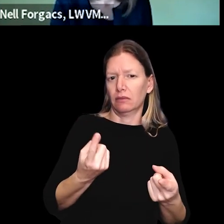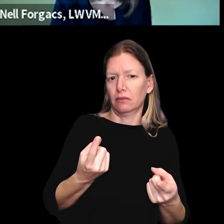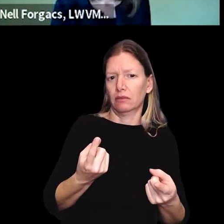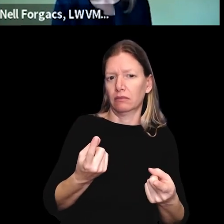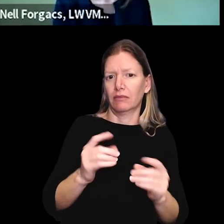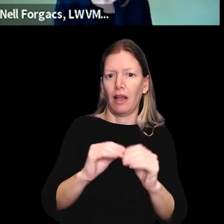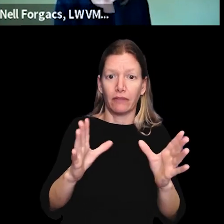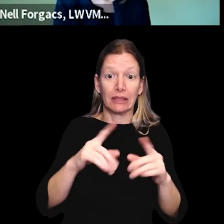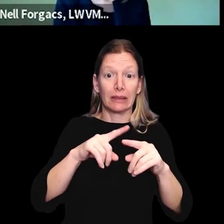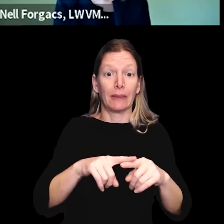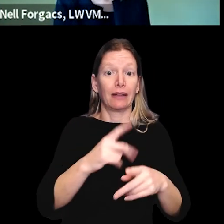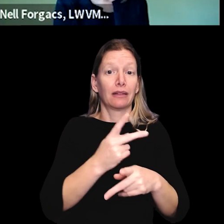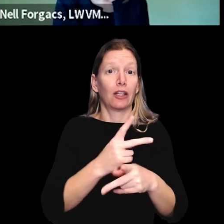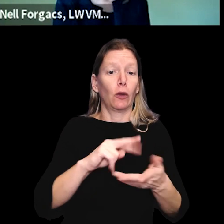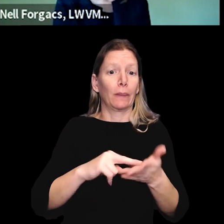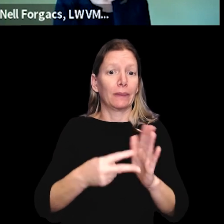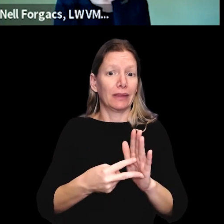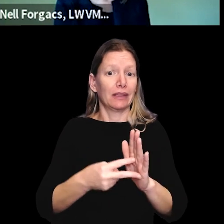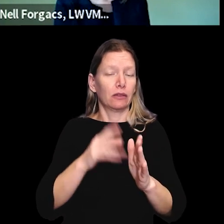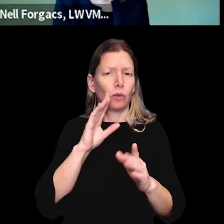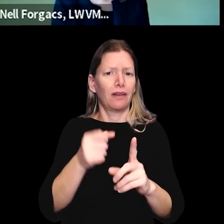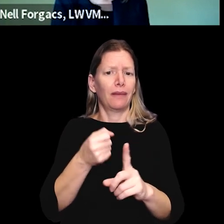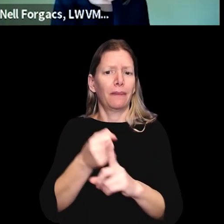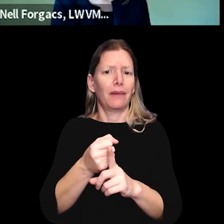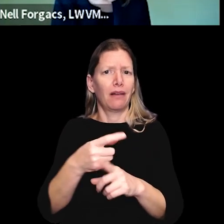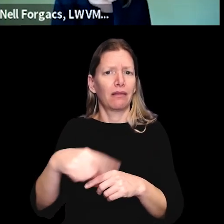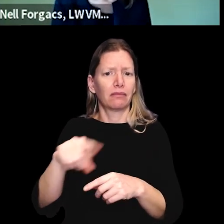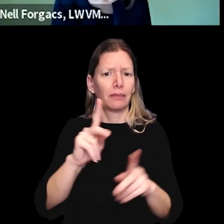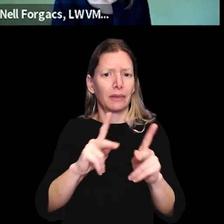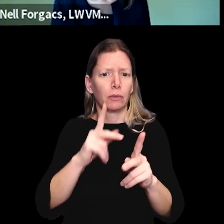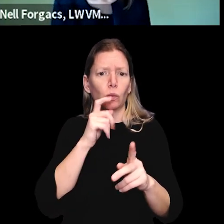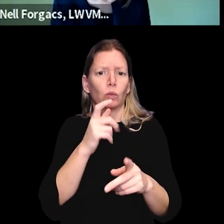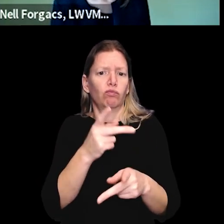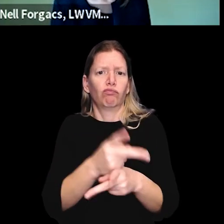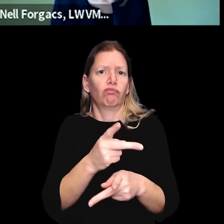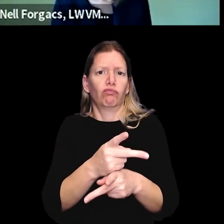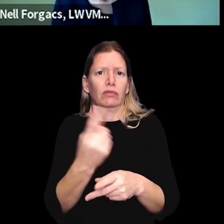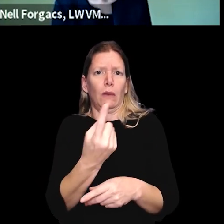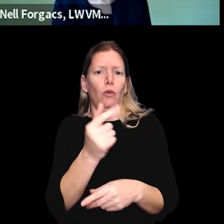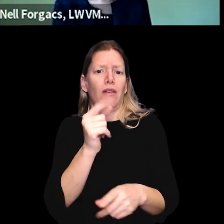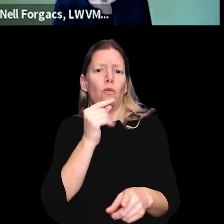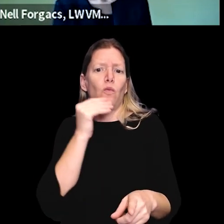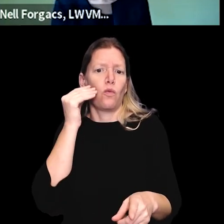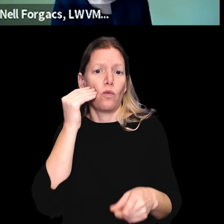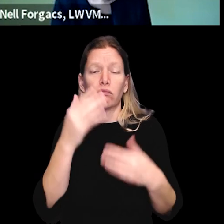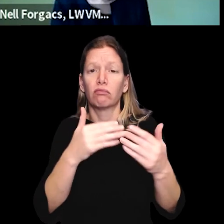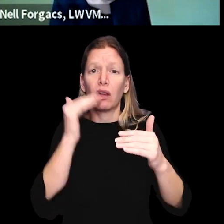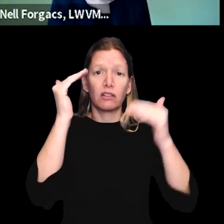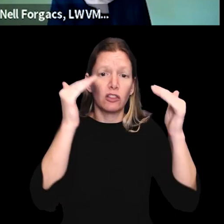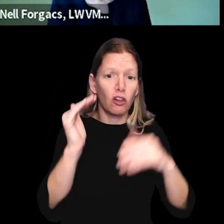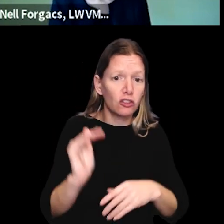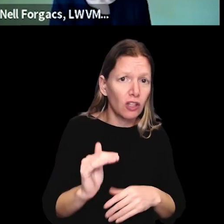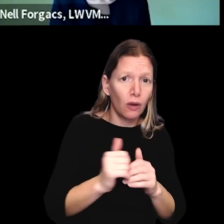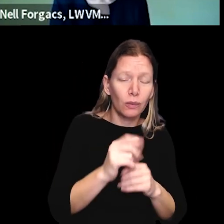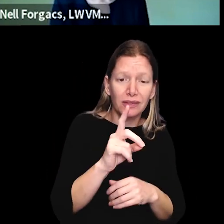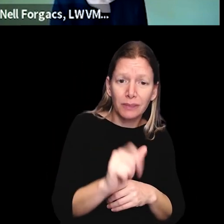expenses. So obviously dependent care expenses would impact people who are caring for someone at home,